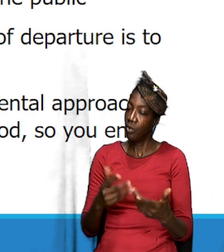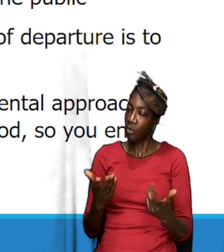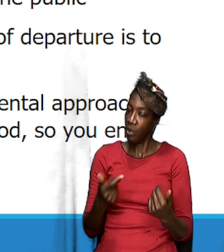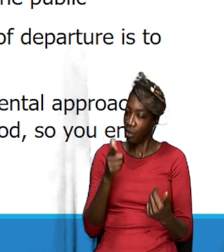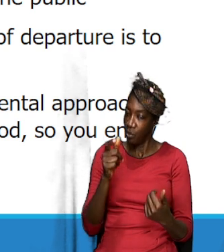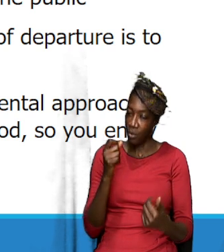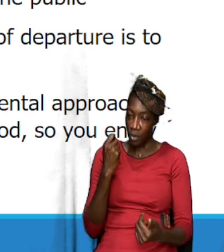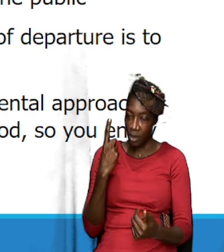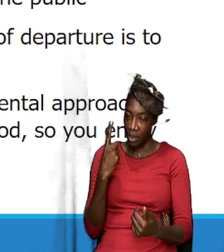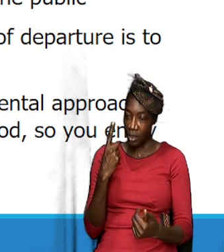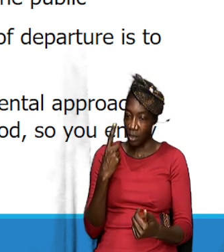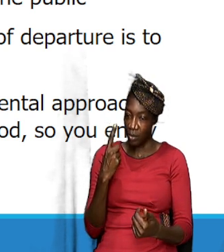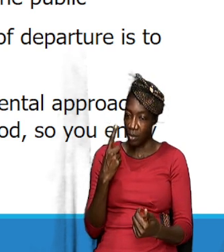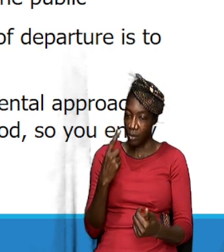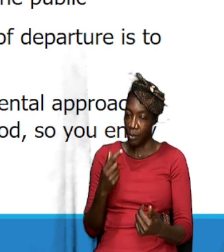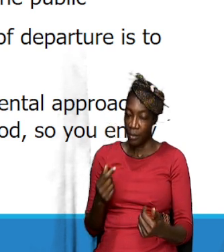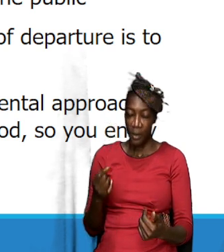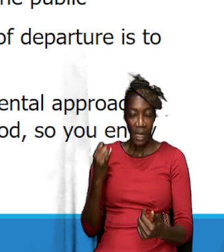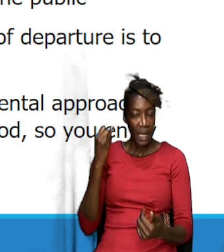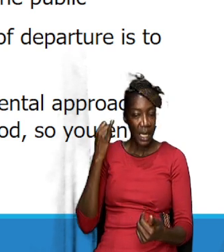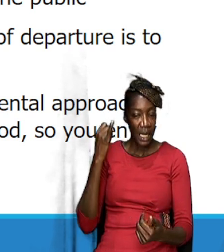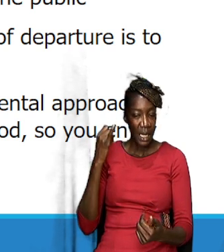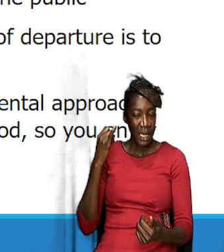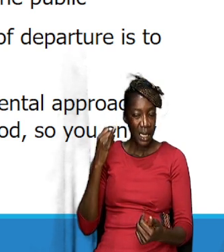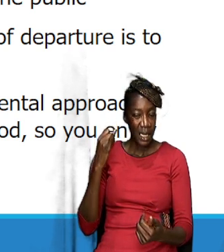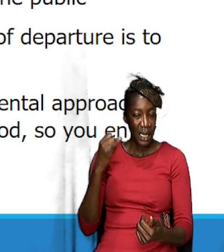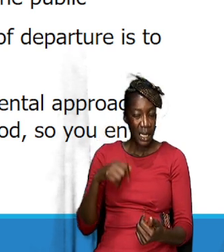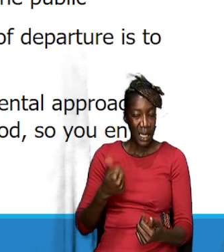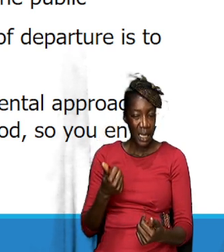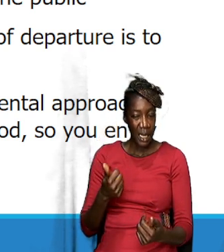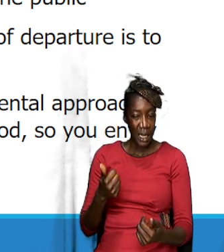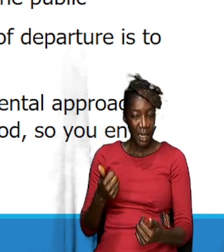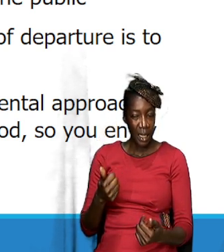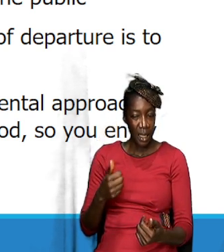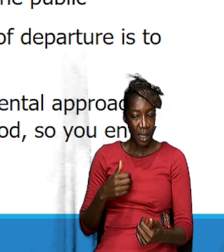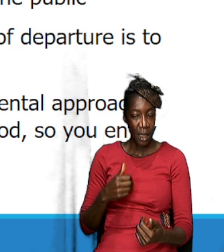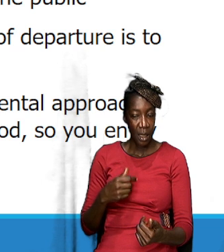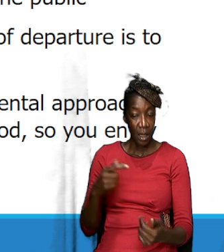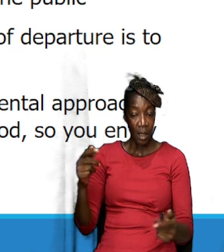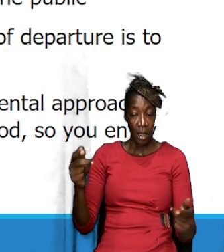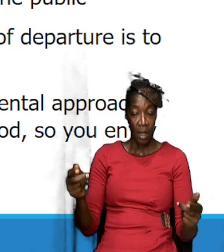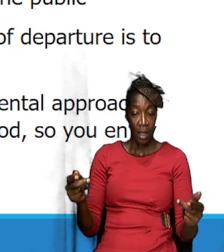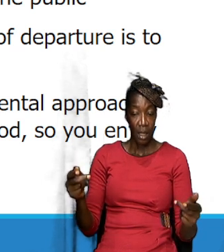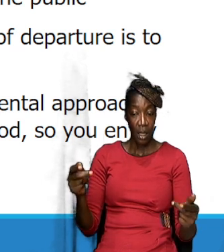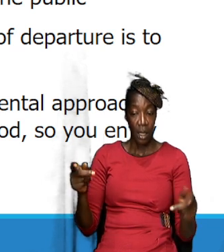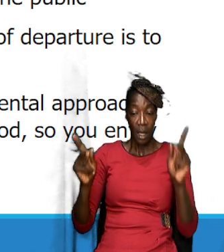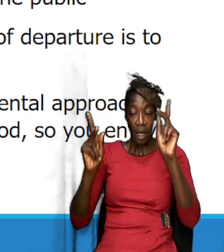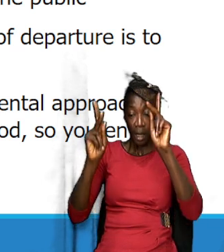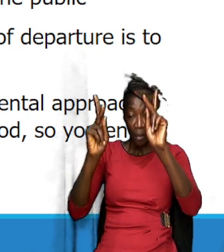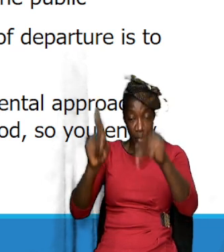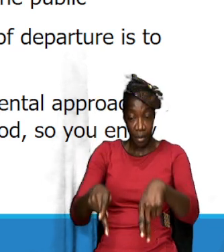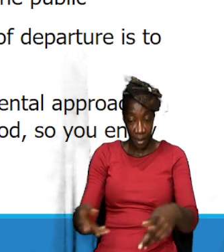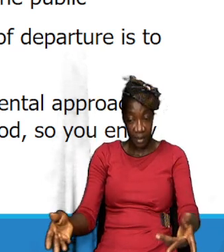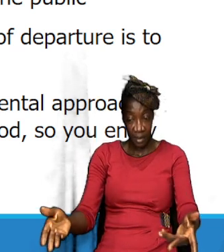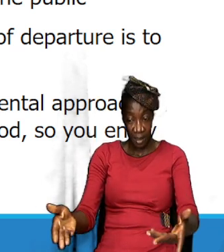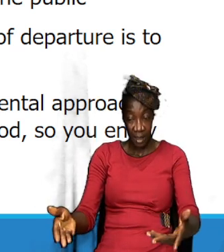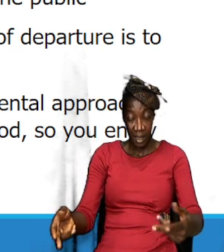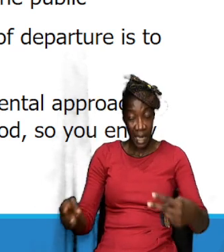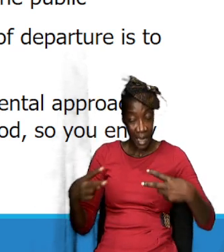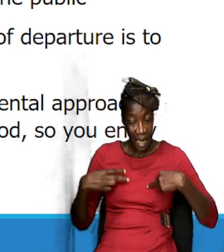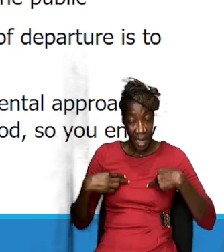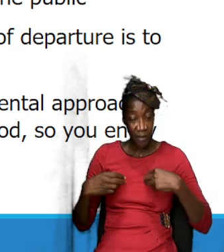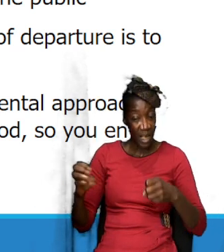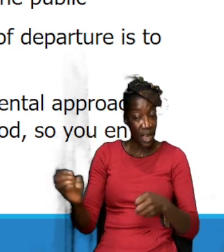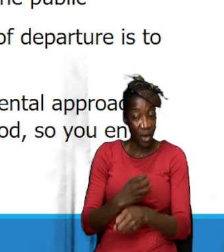because if there is anybody if there is any one of us that had enough in us